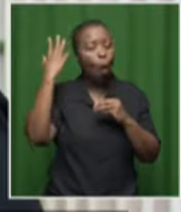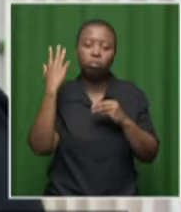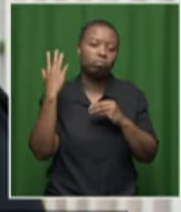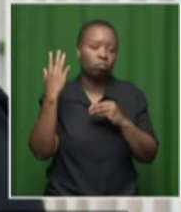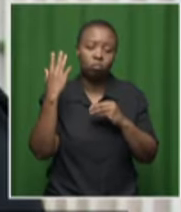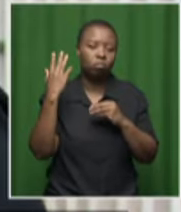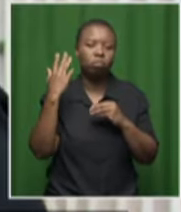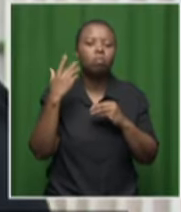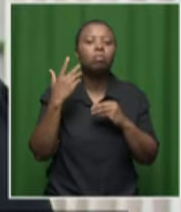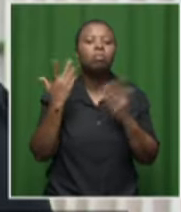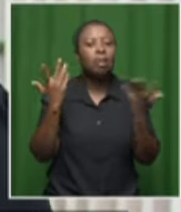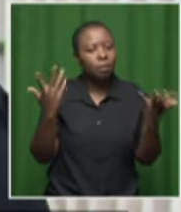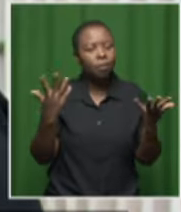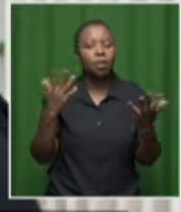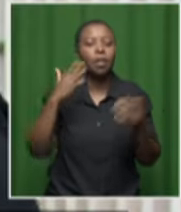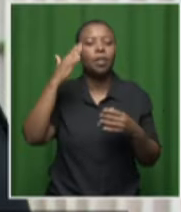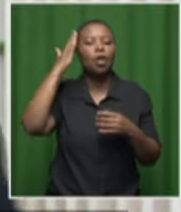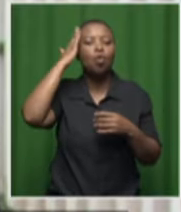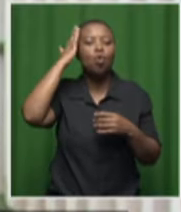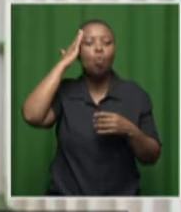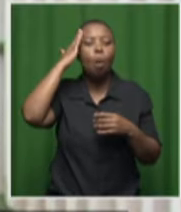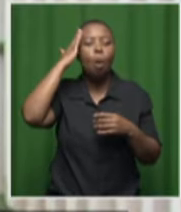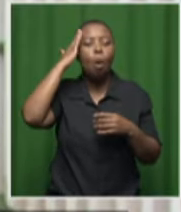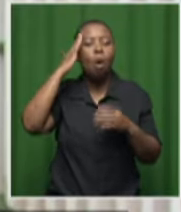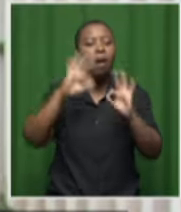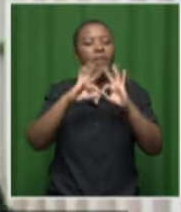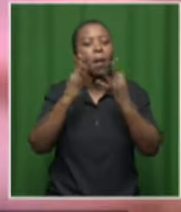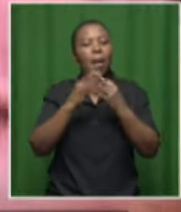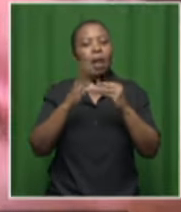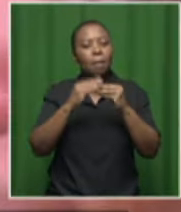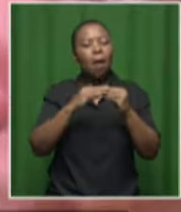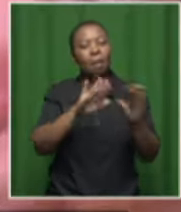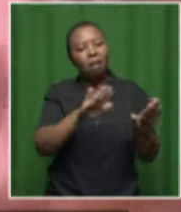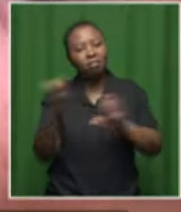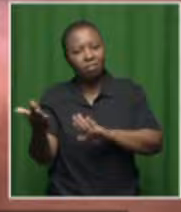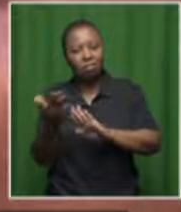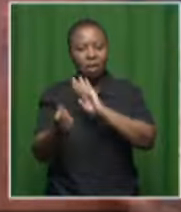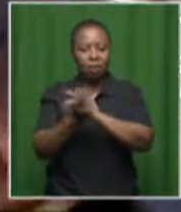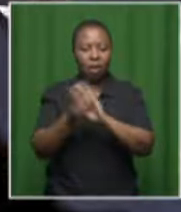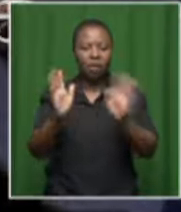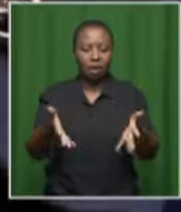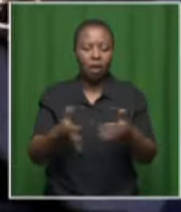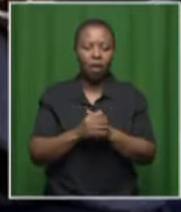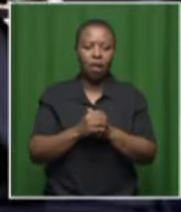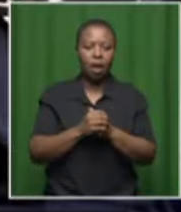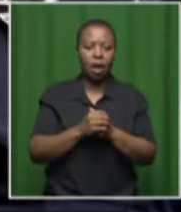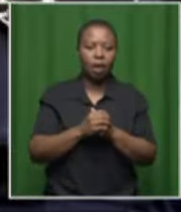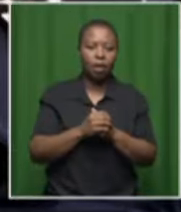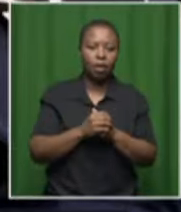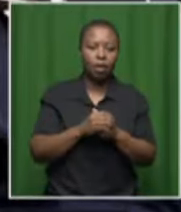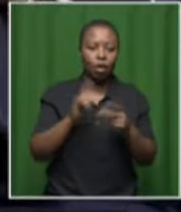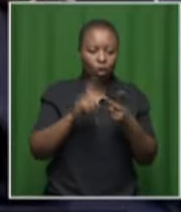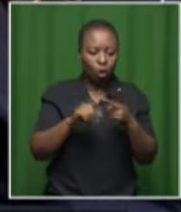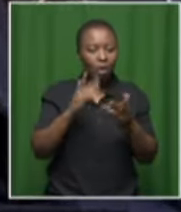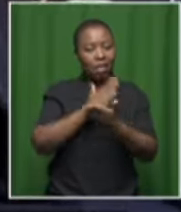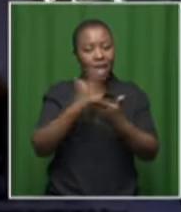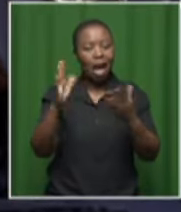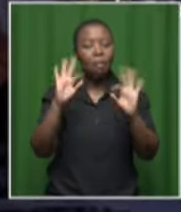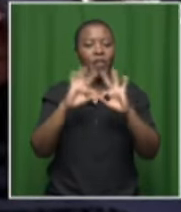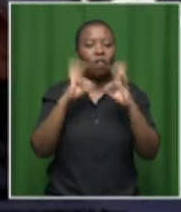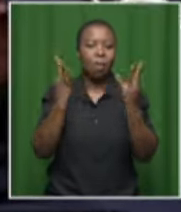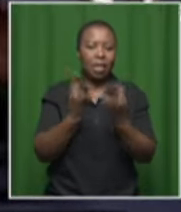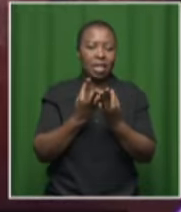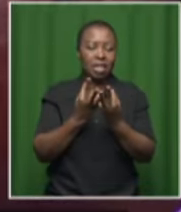lost their lives when whatever happened, happened here. But for some families the wall means very